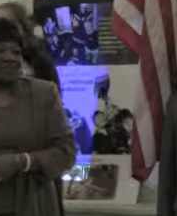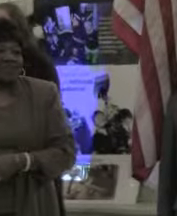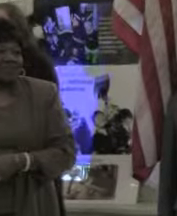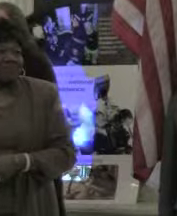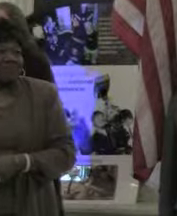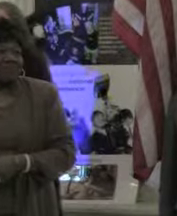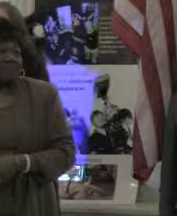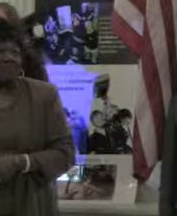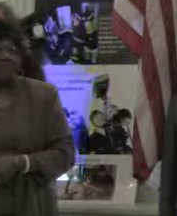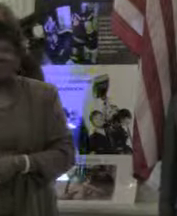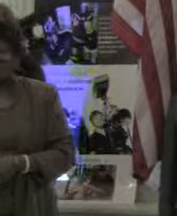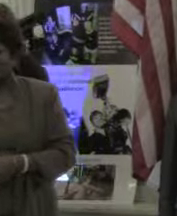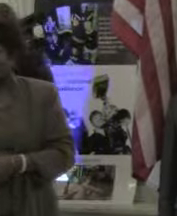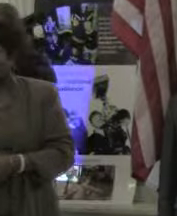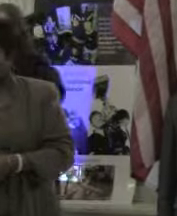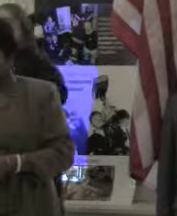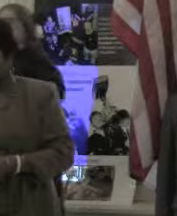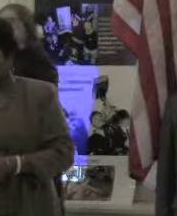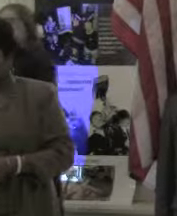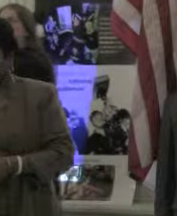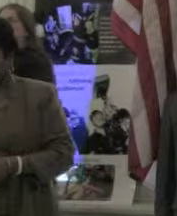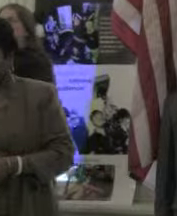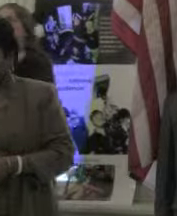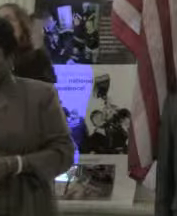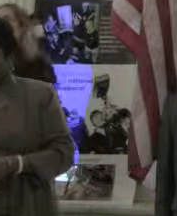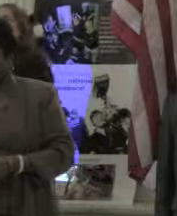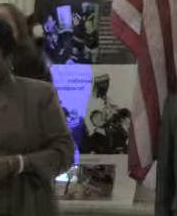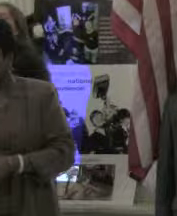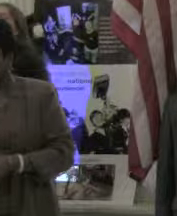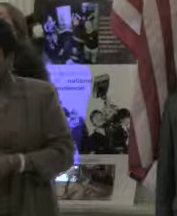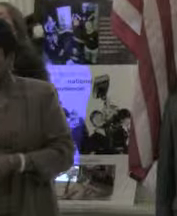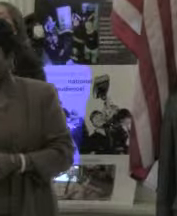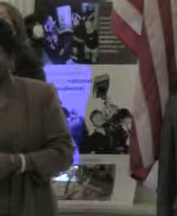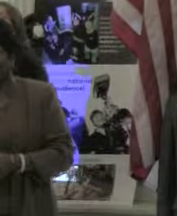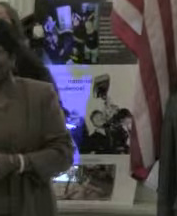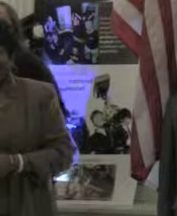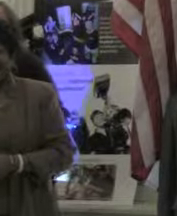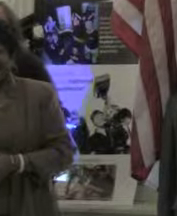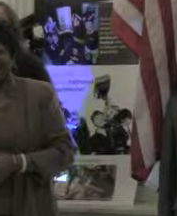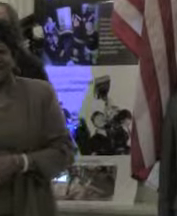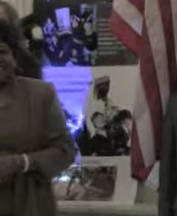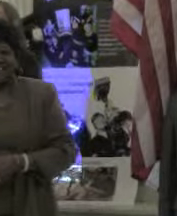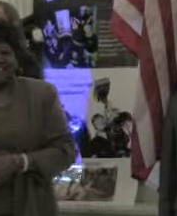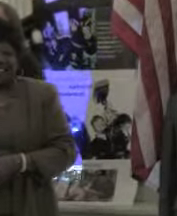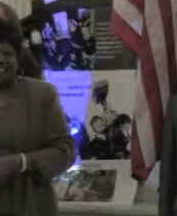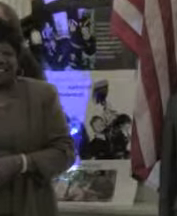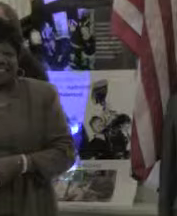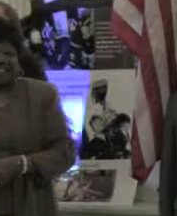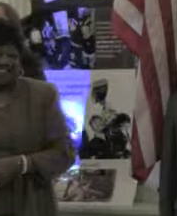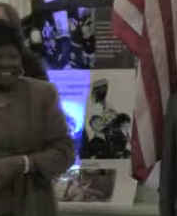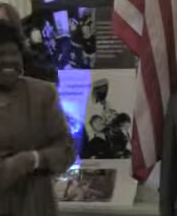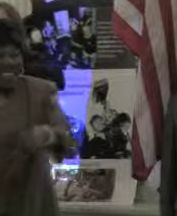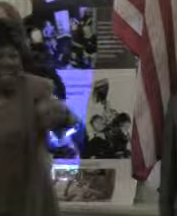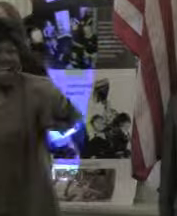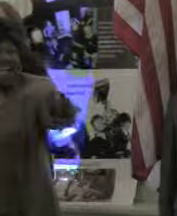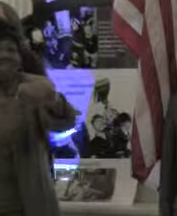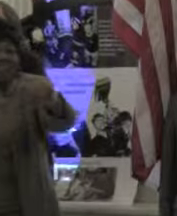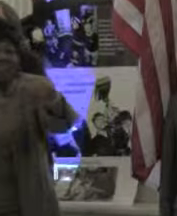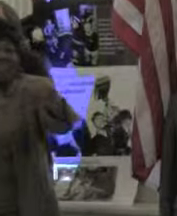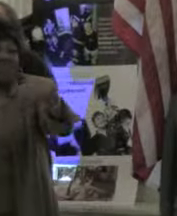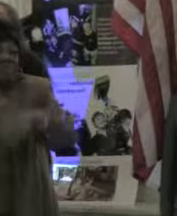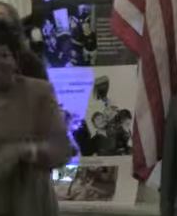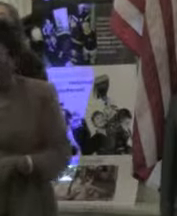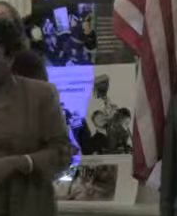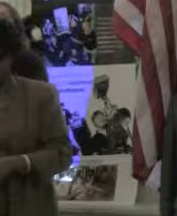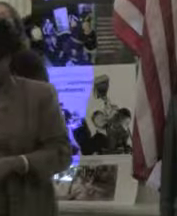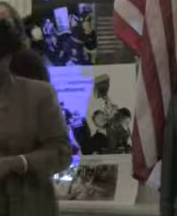This is the People's House. This is your House. It's important that you have taken an opportunity to come